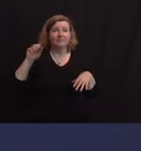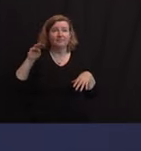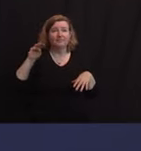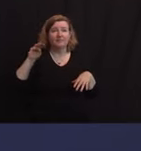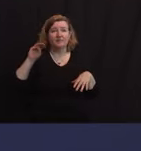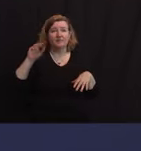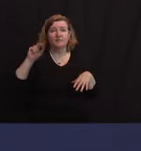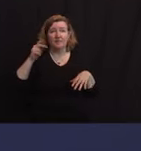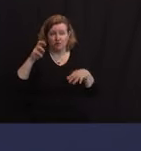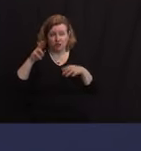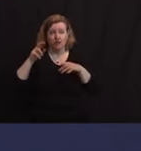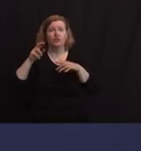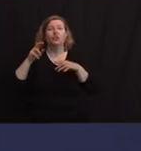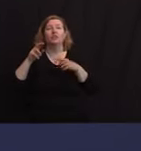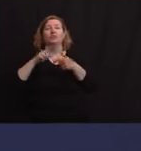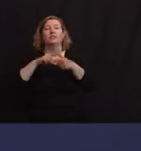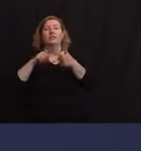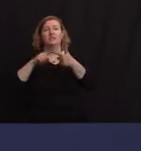and who else was in this thing?